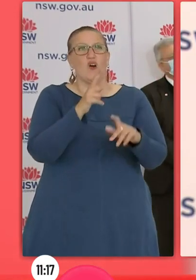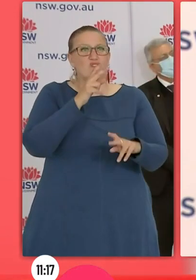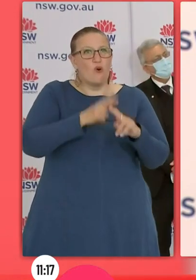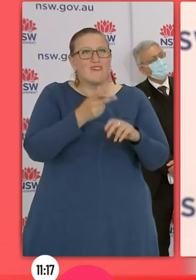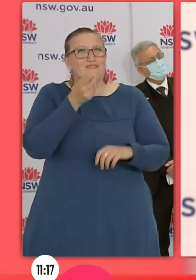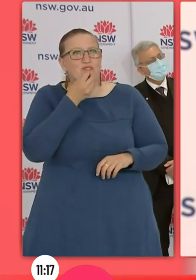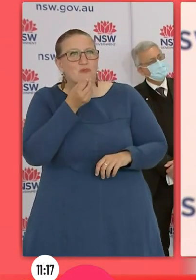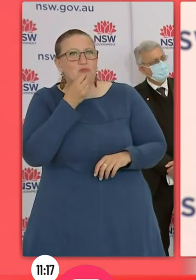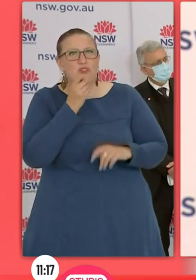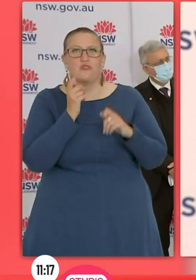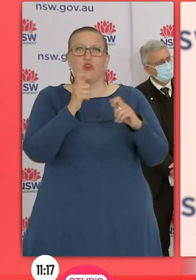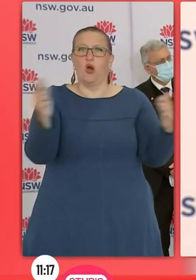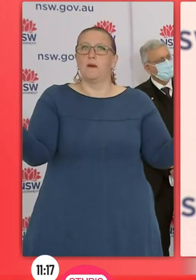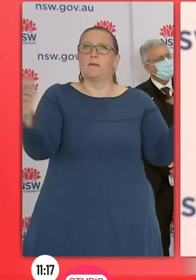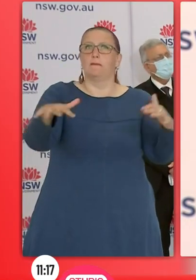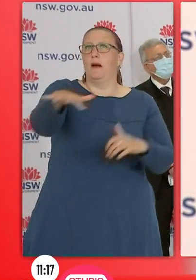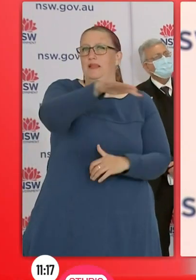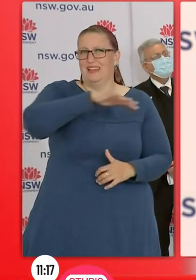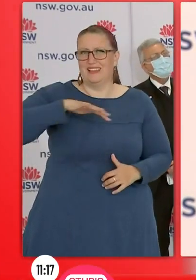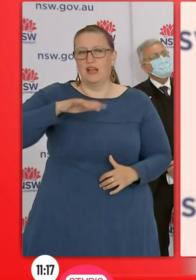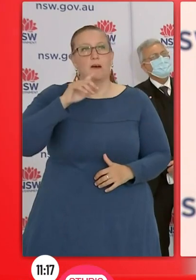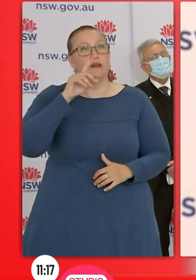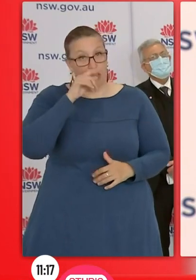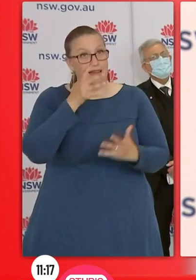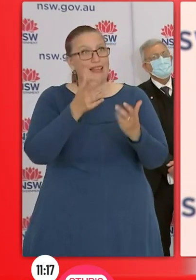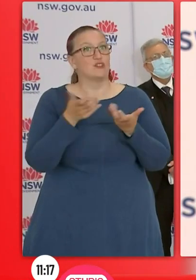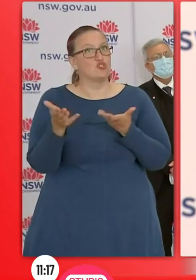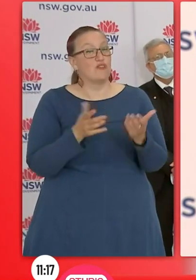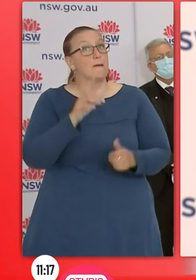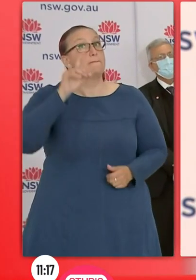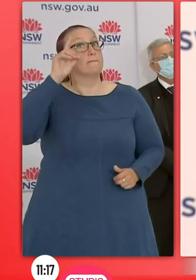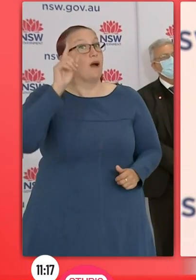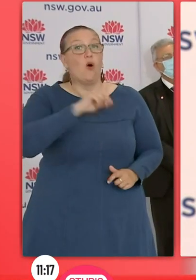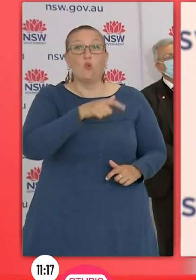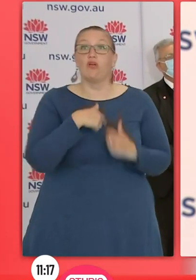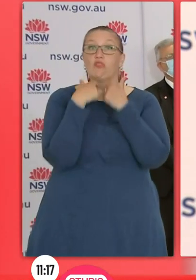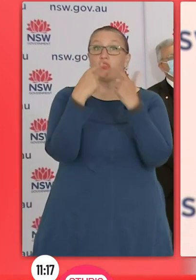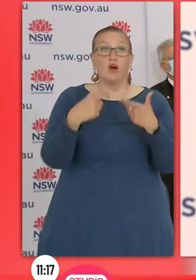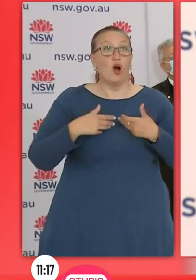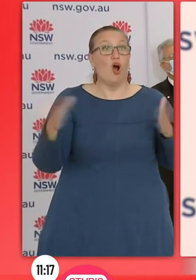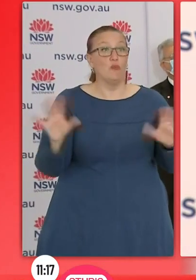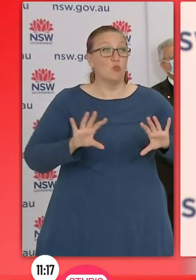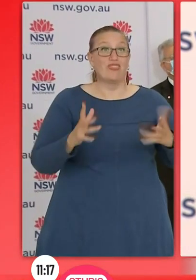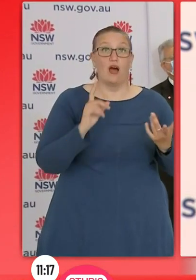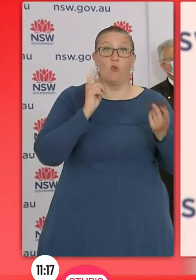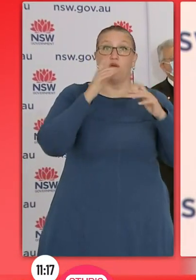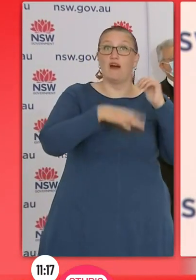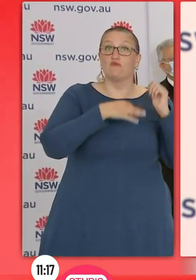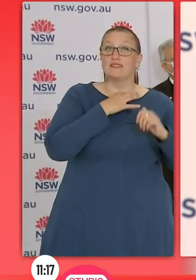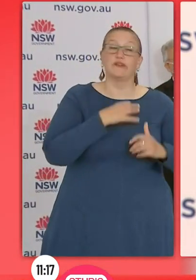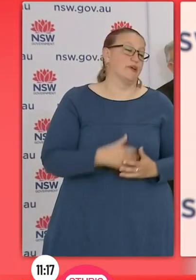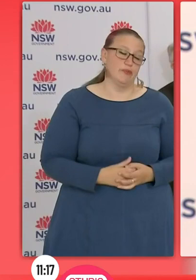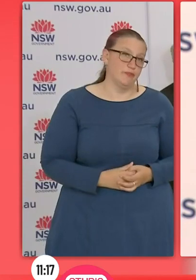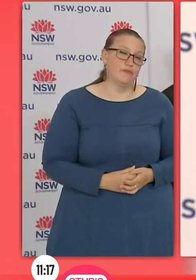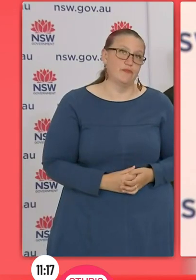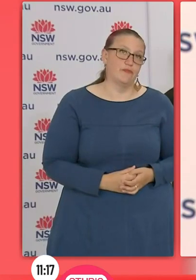services that you can't expect to have done now. But obviously, we'll take a very responsible approach and we know what the high risk areas are.